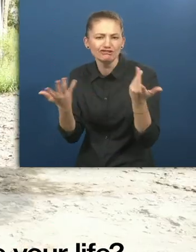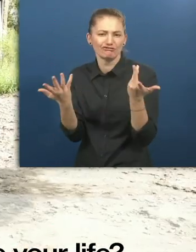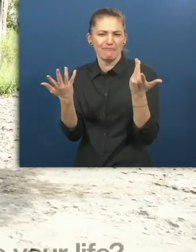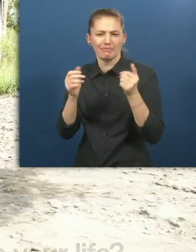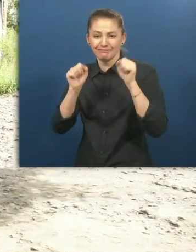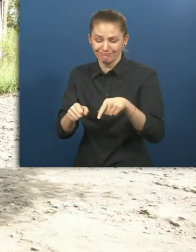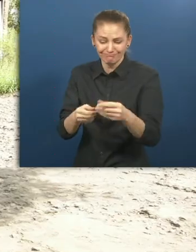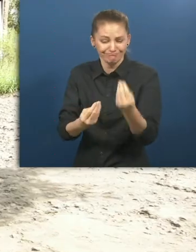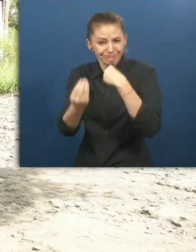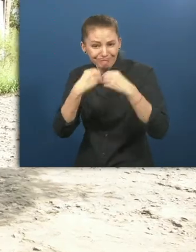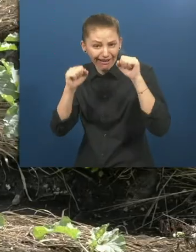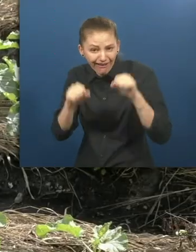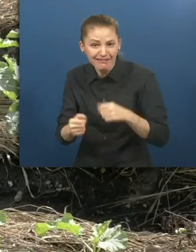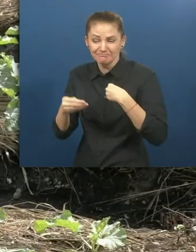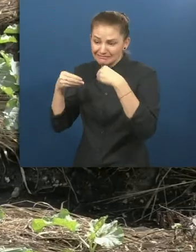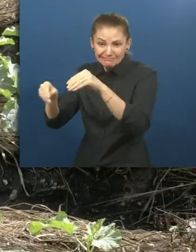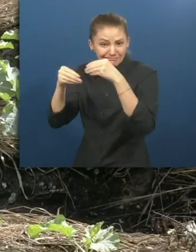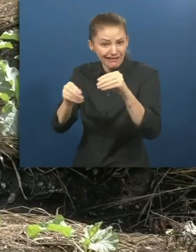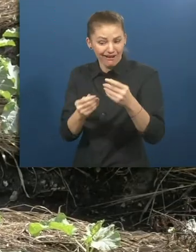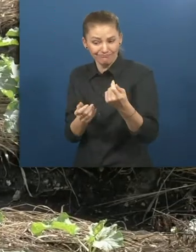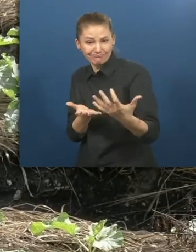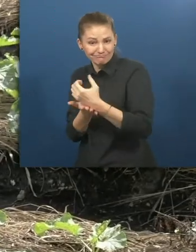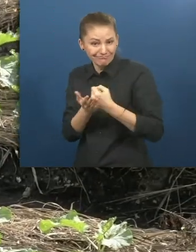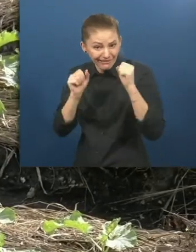How did